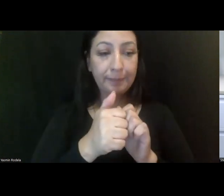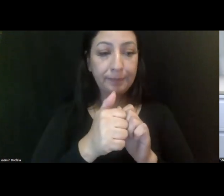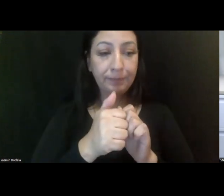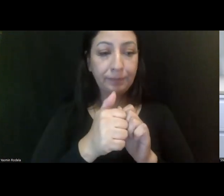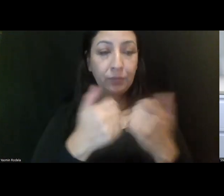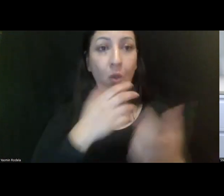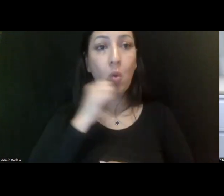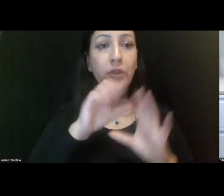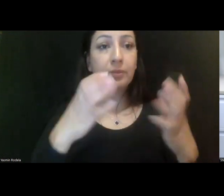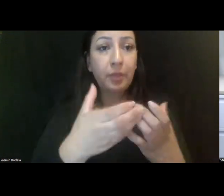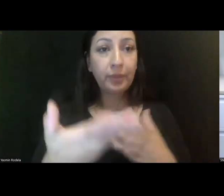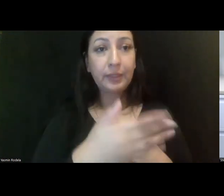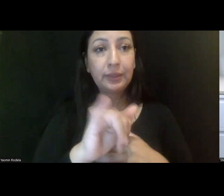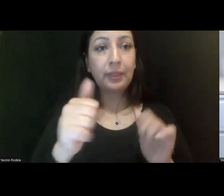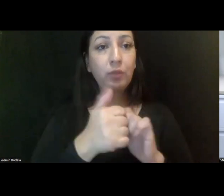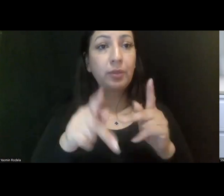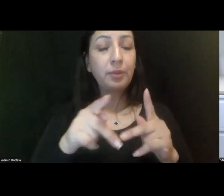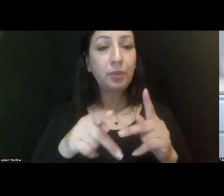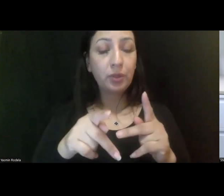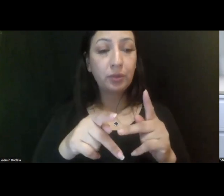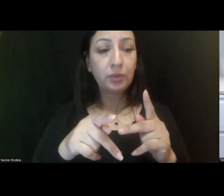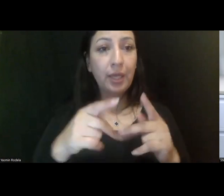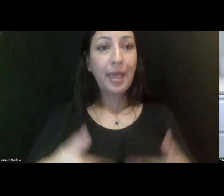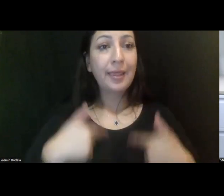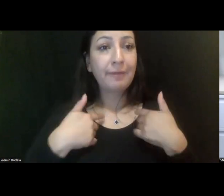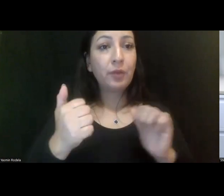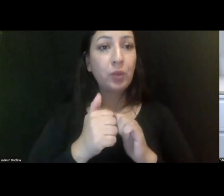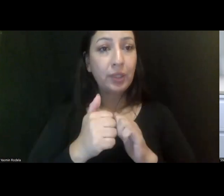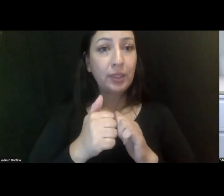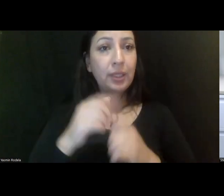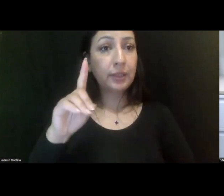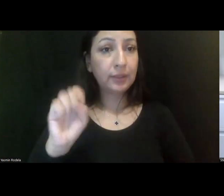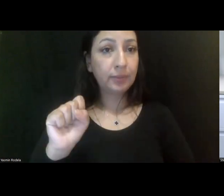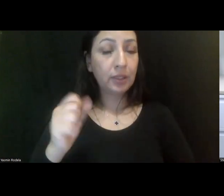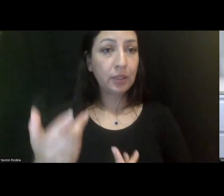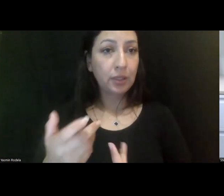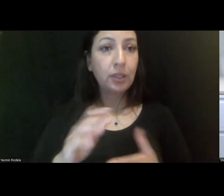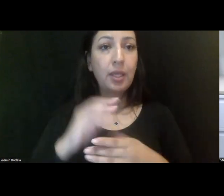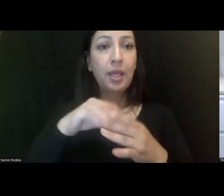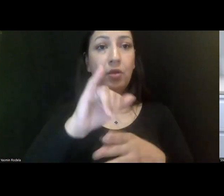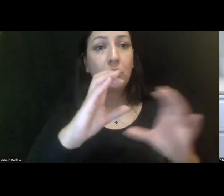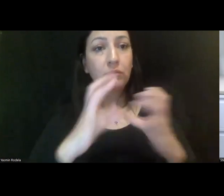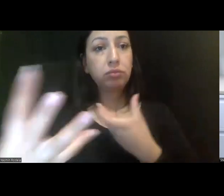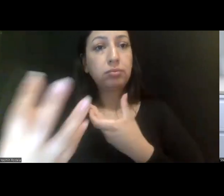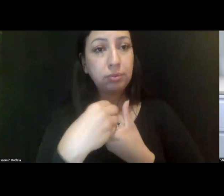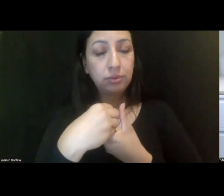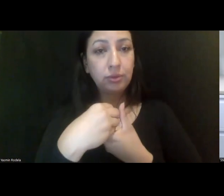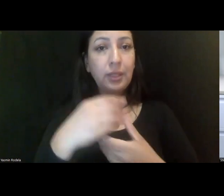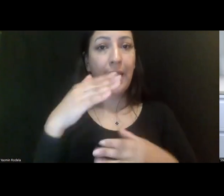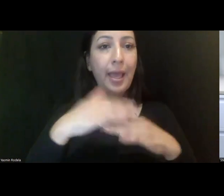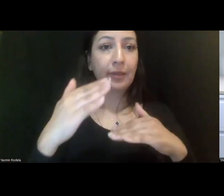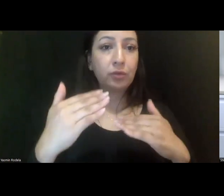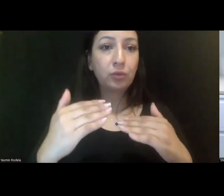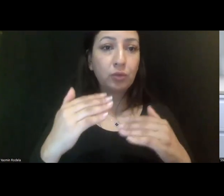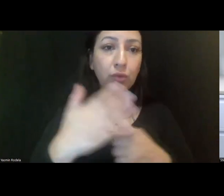our aging population, as well as people, uh, living with, um, disabilities being in those conversations, uh, at the local